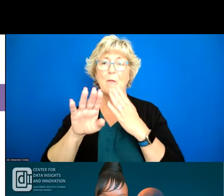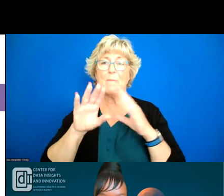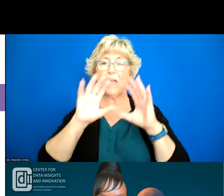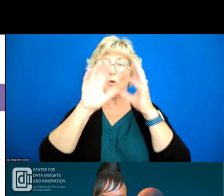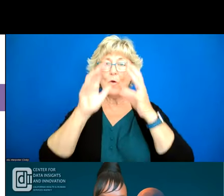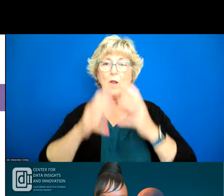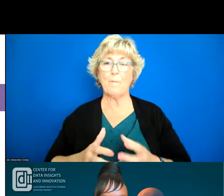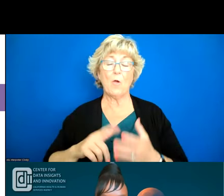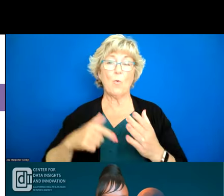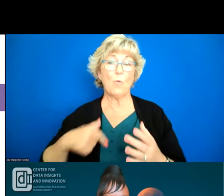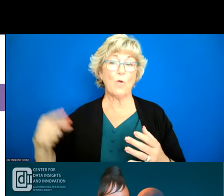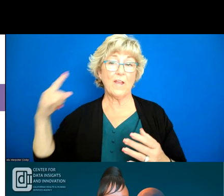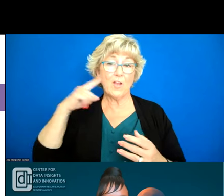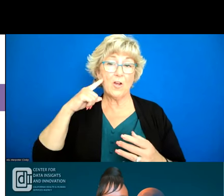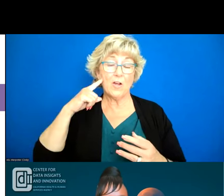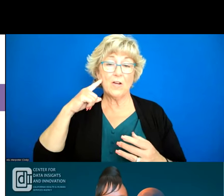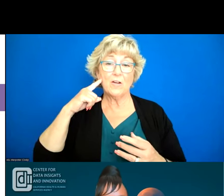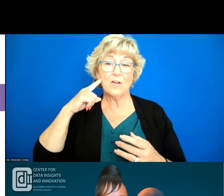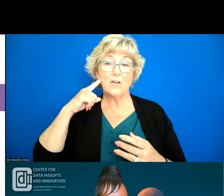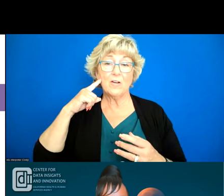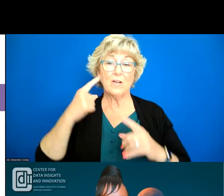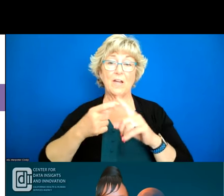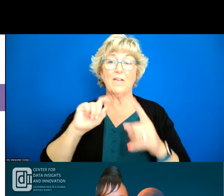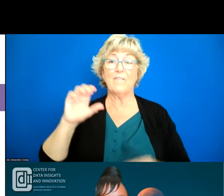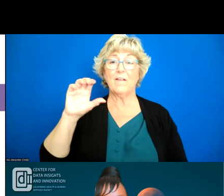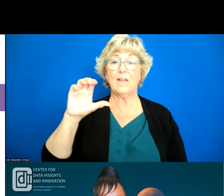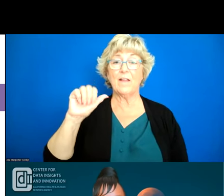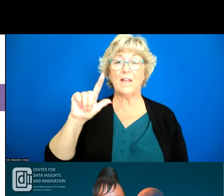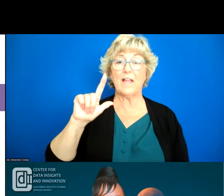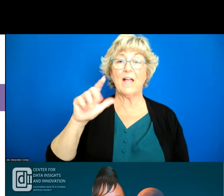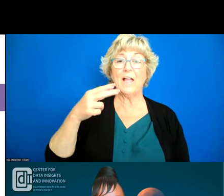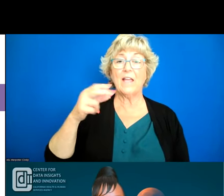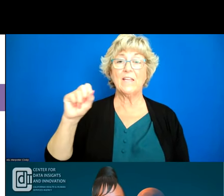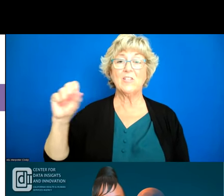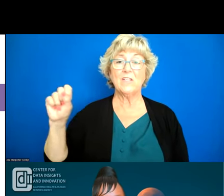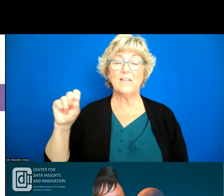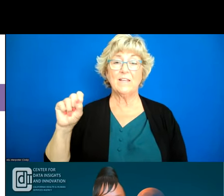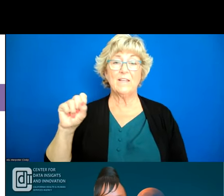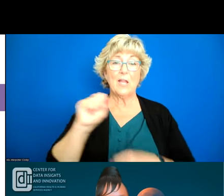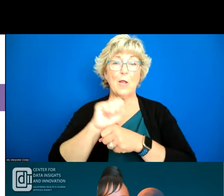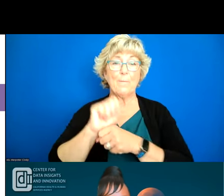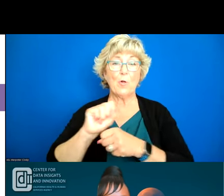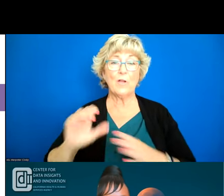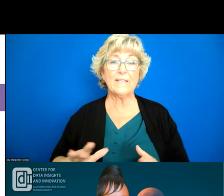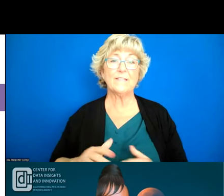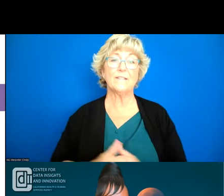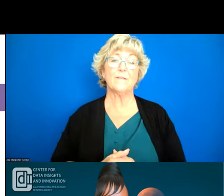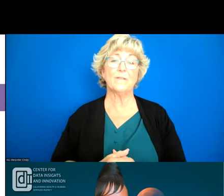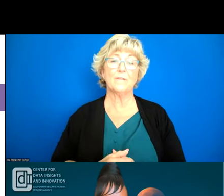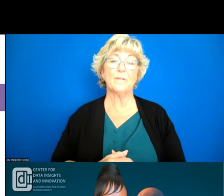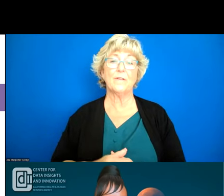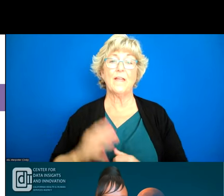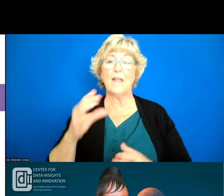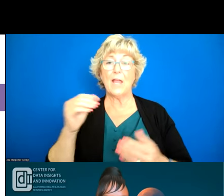terms of what we heard from our our cal hhs um employees and in our partners